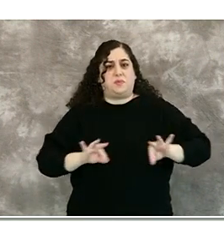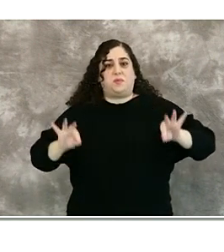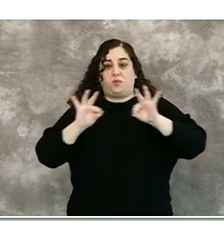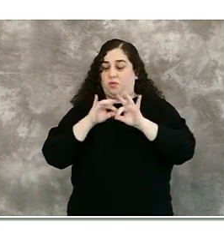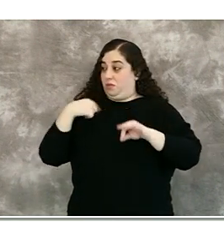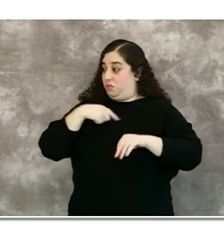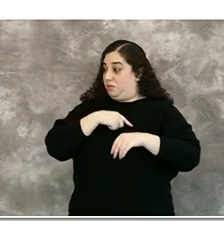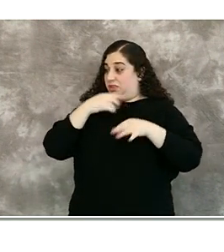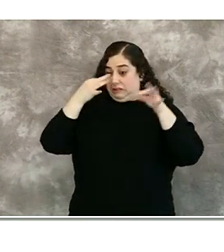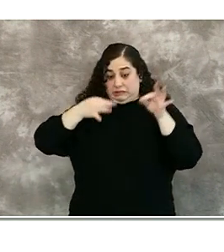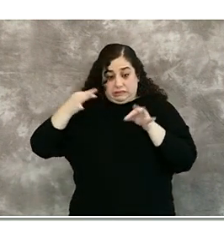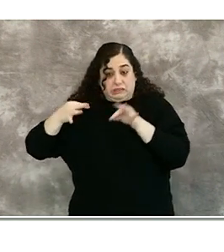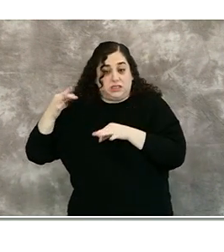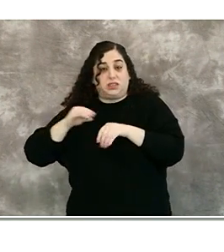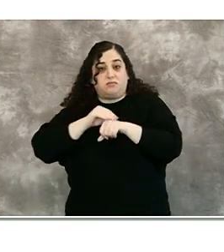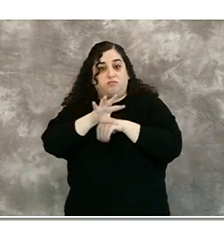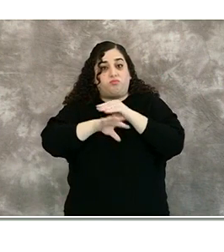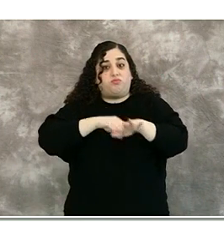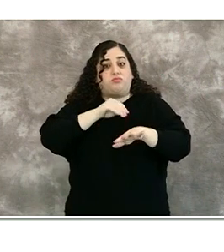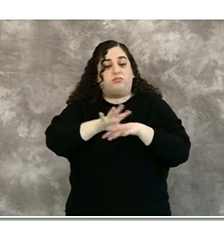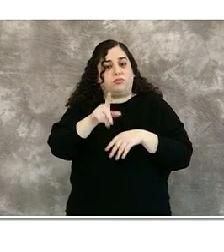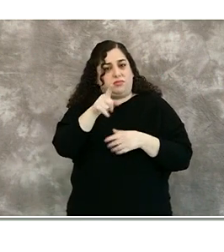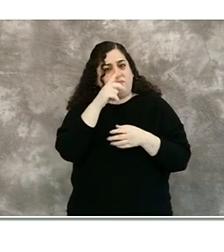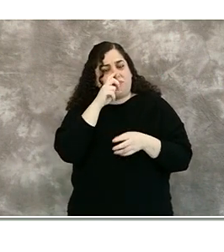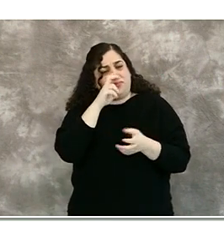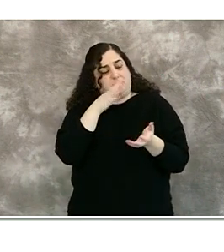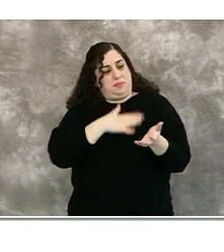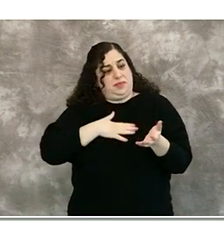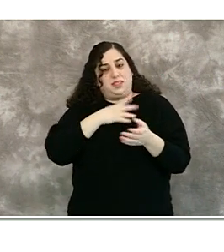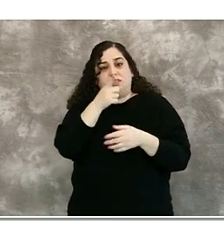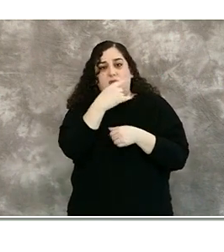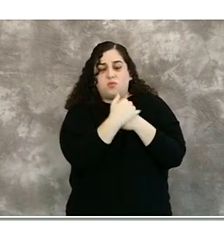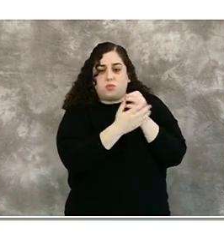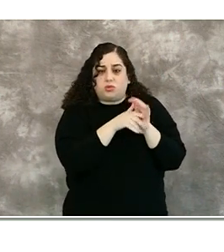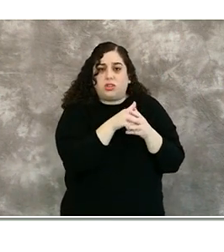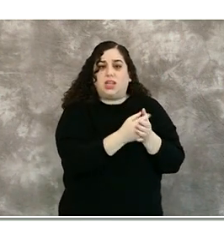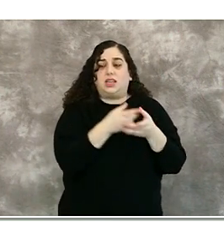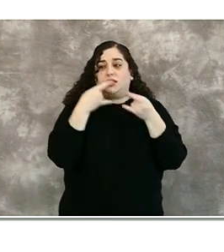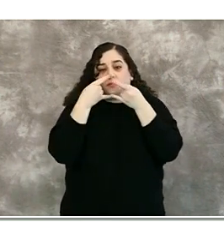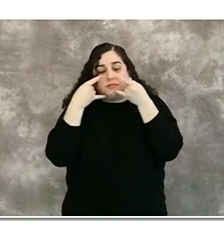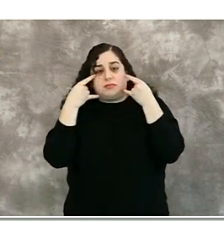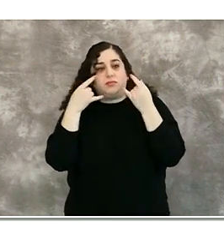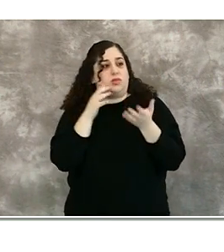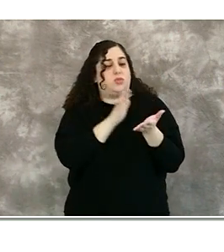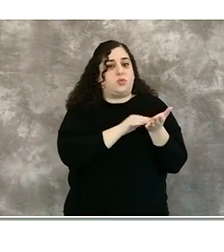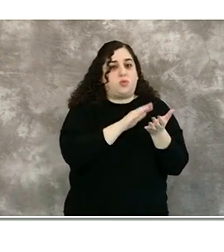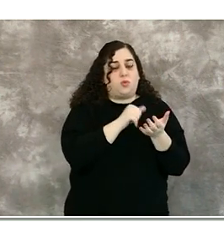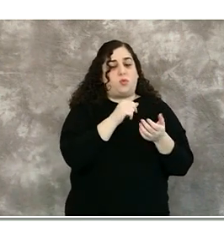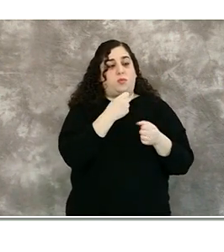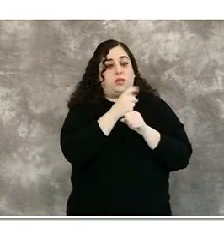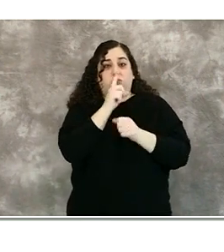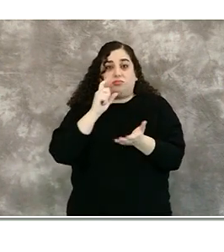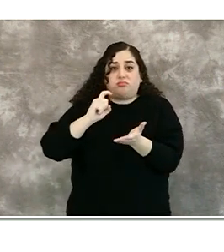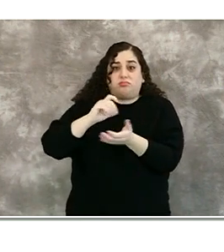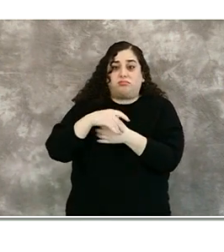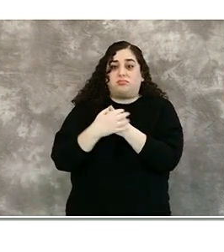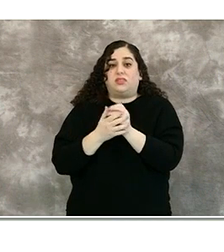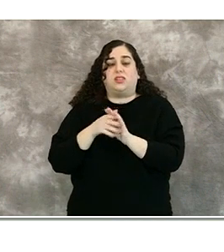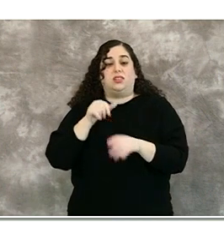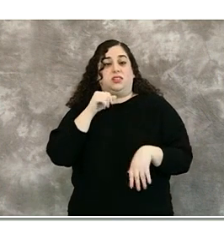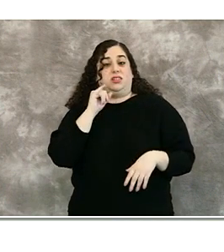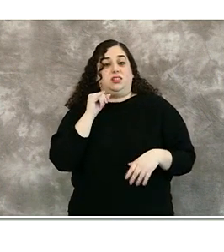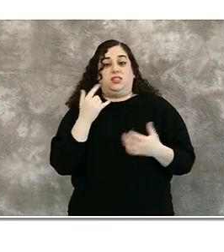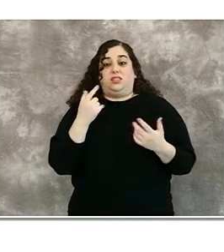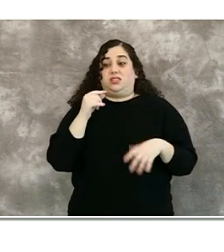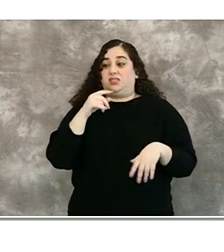much more diligent about that is washing your hands frequently with soap and water or with sanitizer when that's not available. Stay at